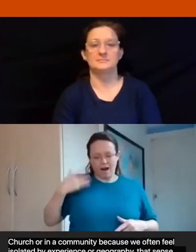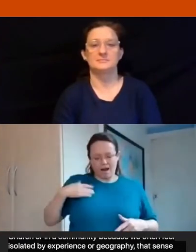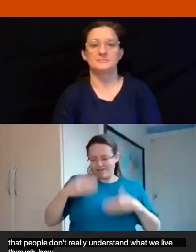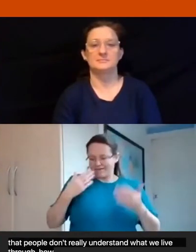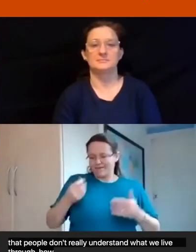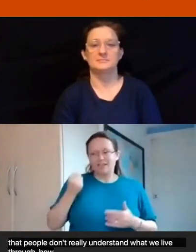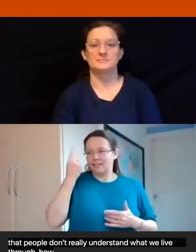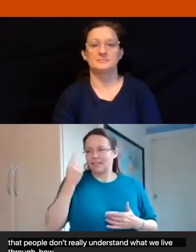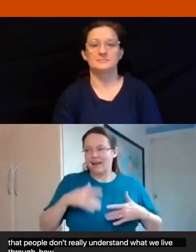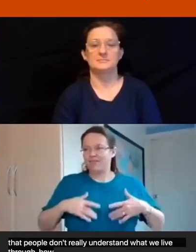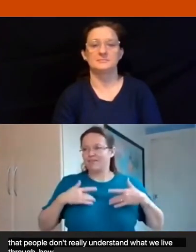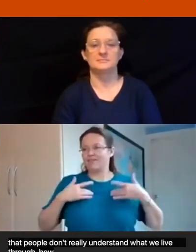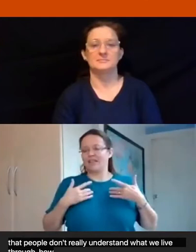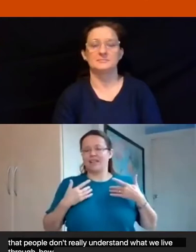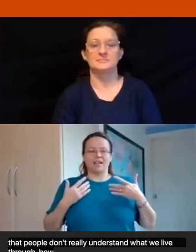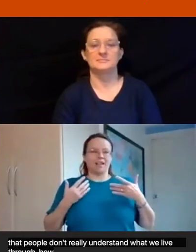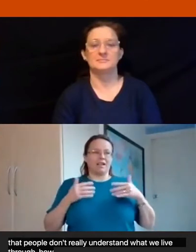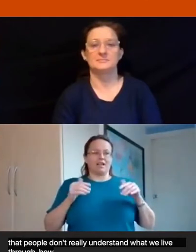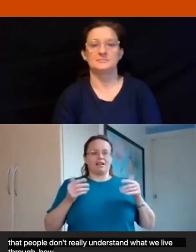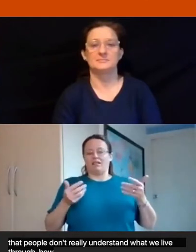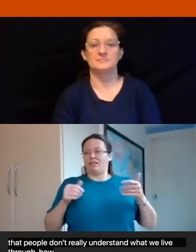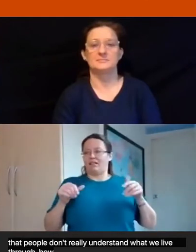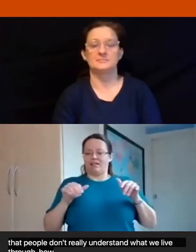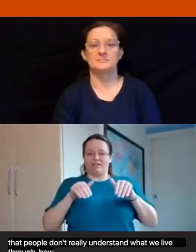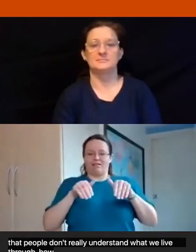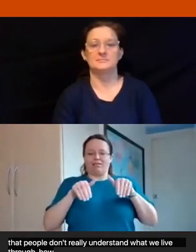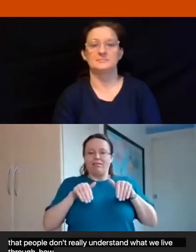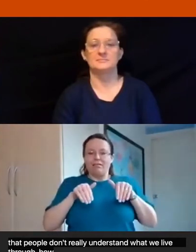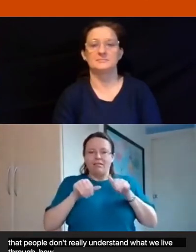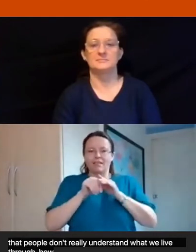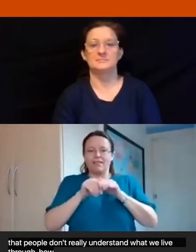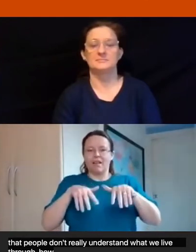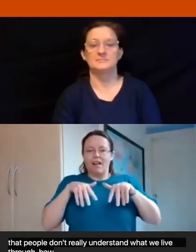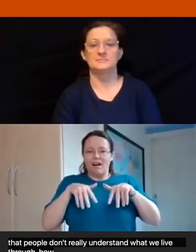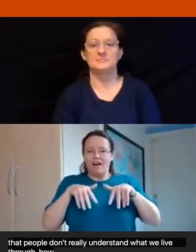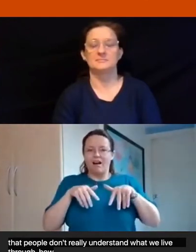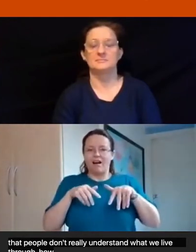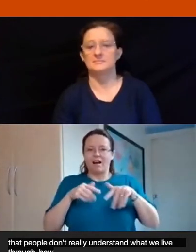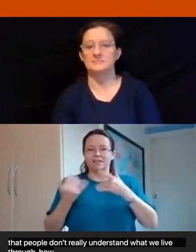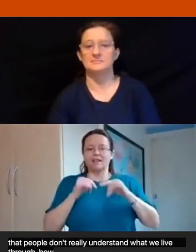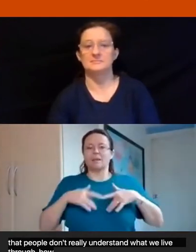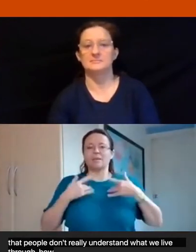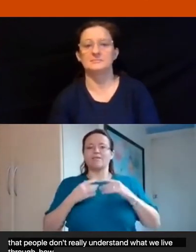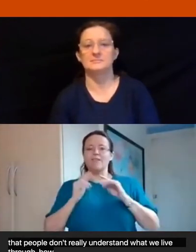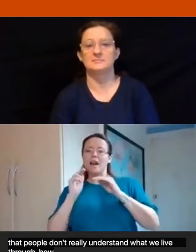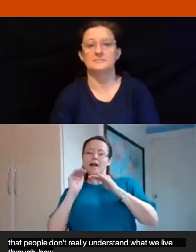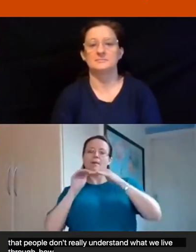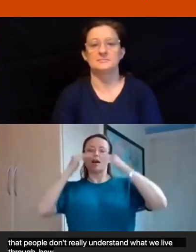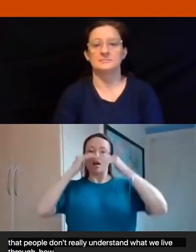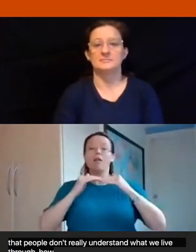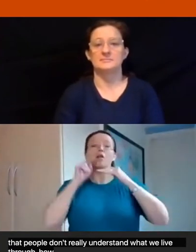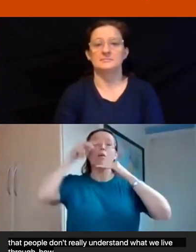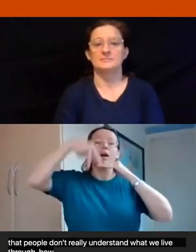a sense that we're on a head on the edge or on a hedge but it's easy to have a sense that we're on the edge looking in and feeling very